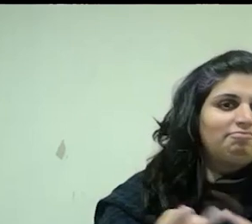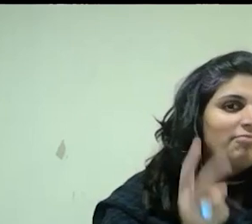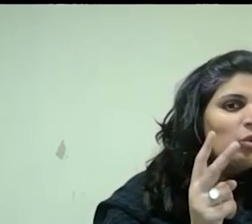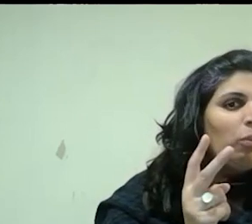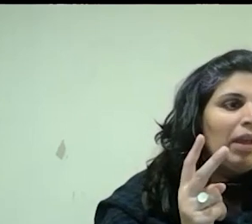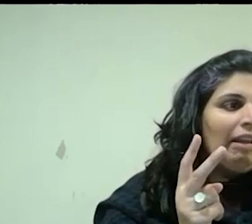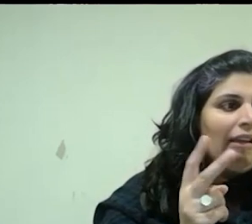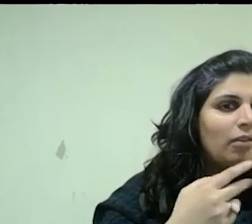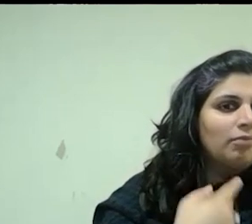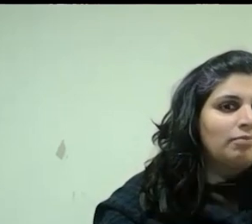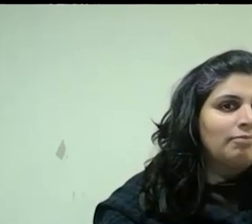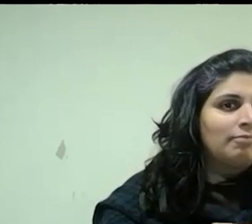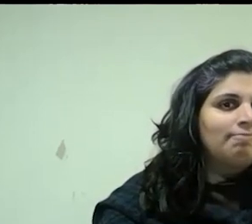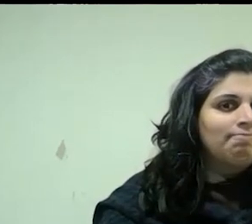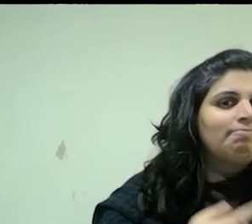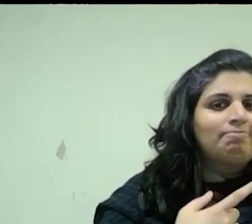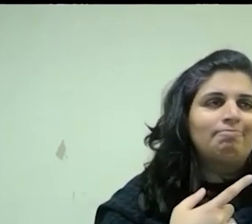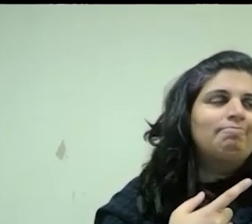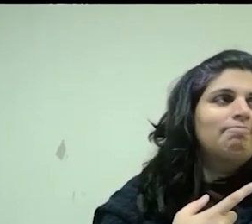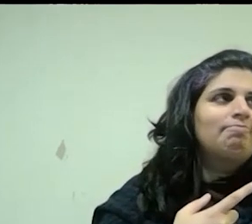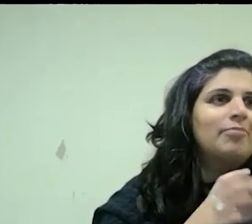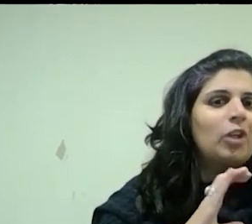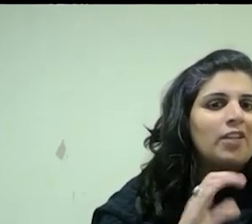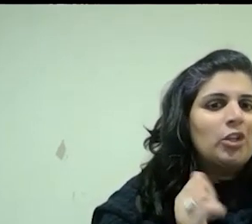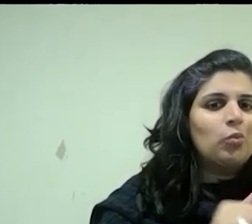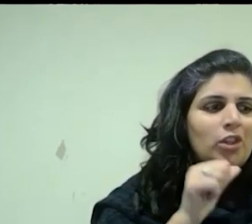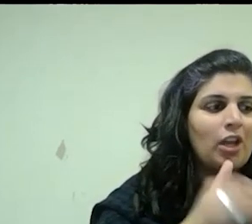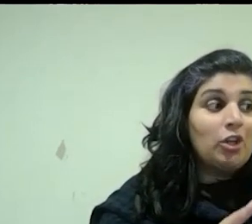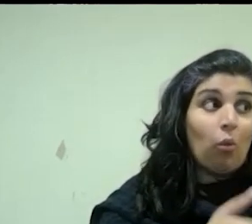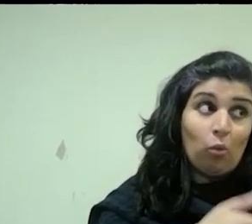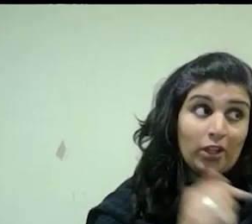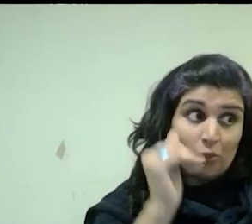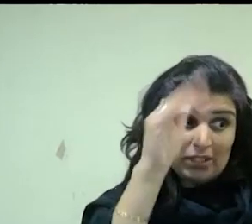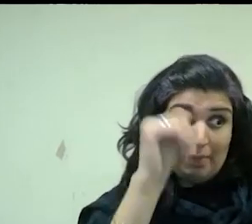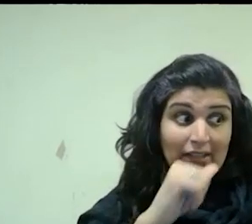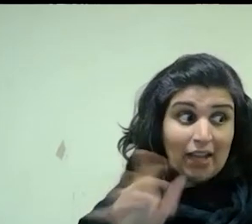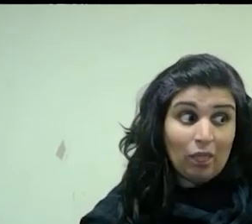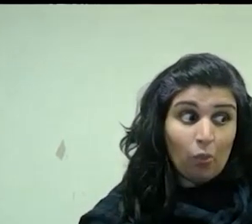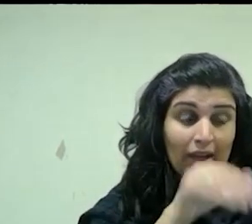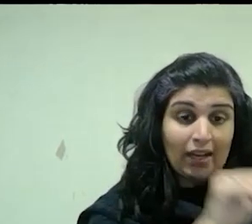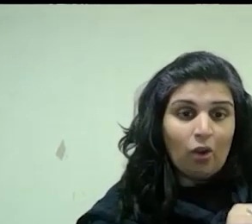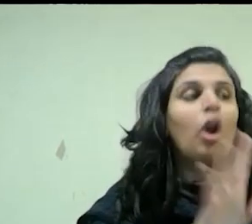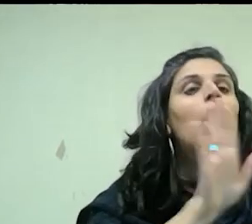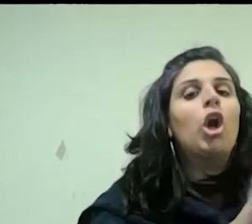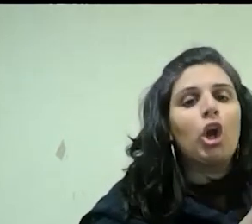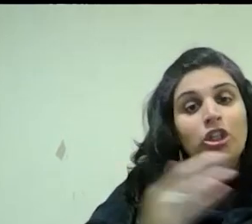about what she might expect on her wedding night or really what her, actually not what she would expect, what her duty was.